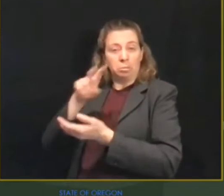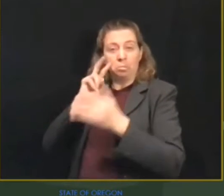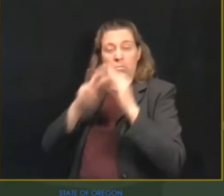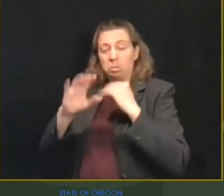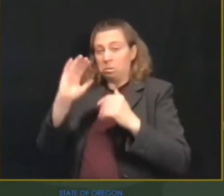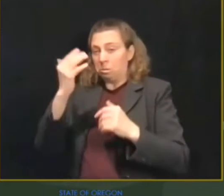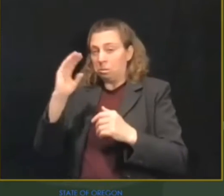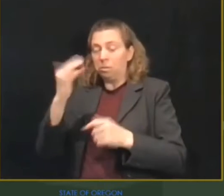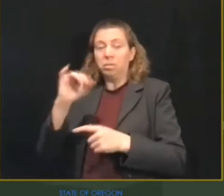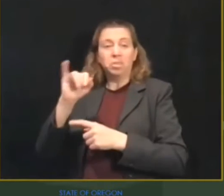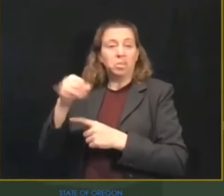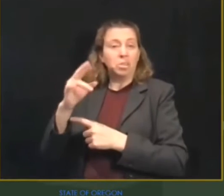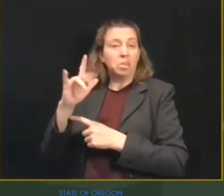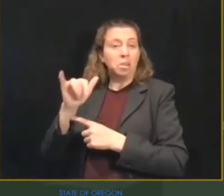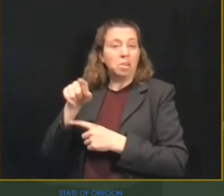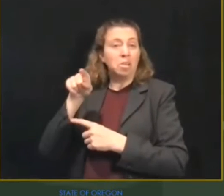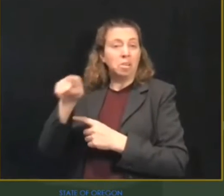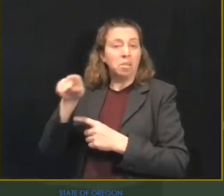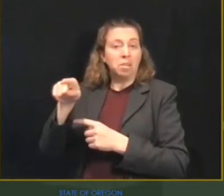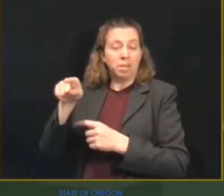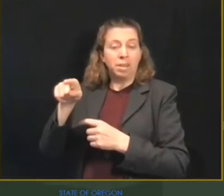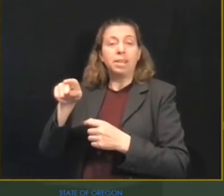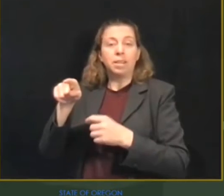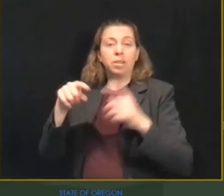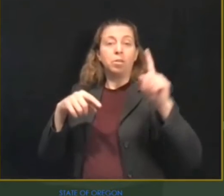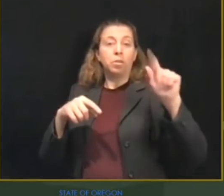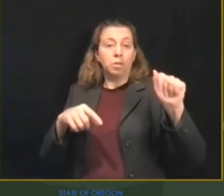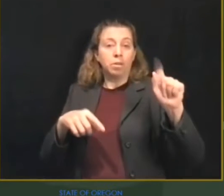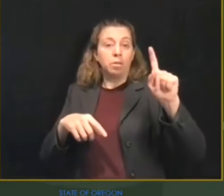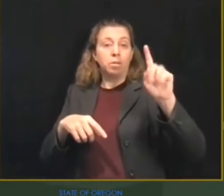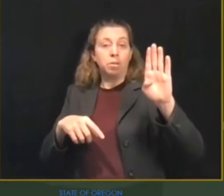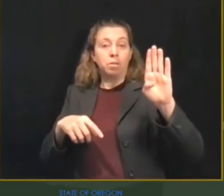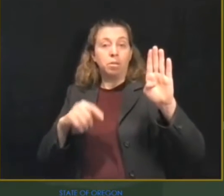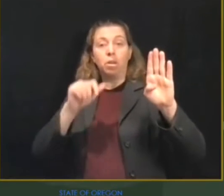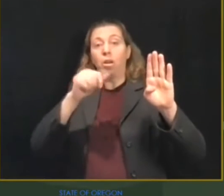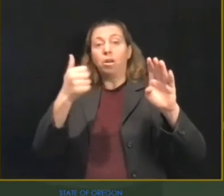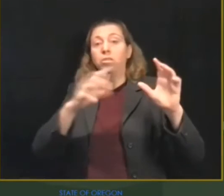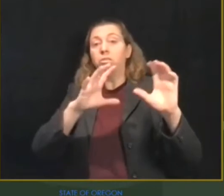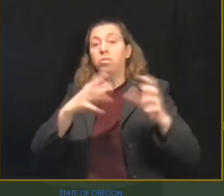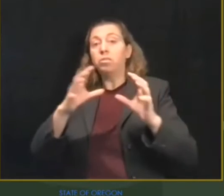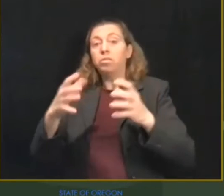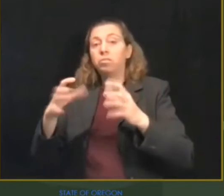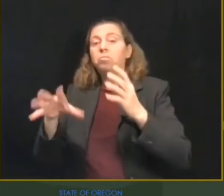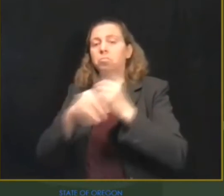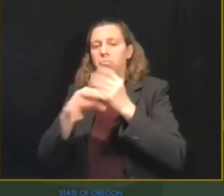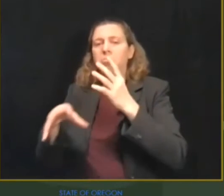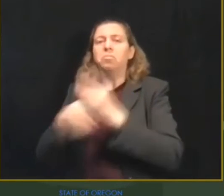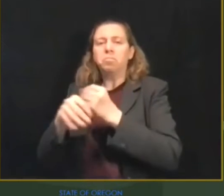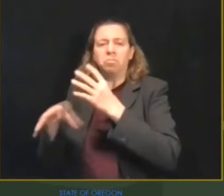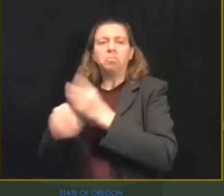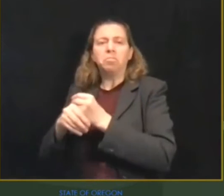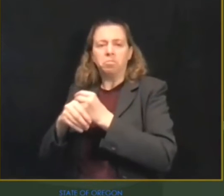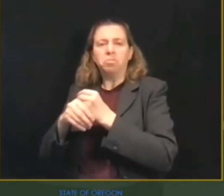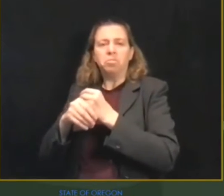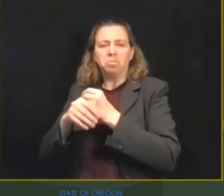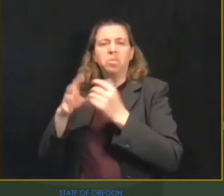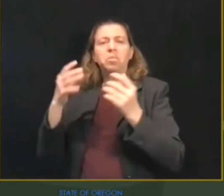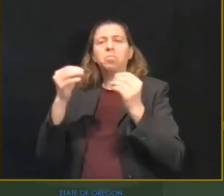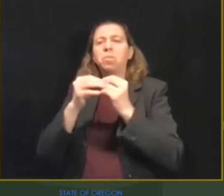from other populations in 1B and into more the general public.